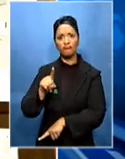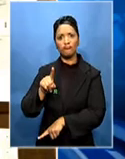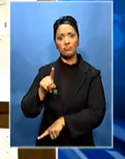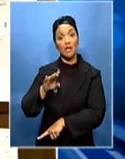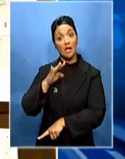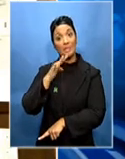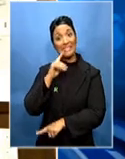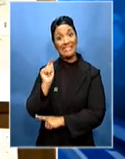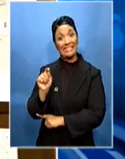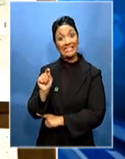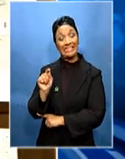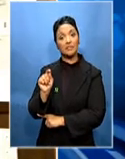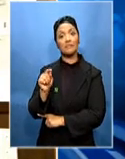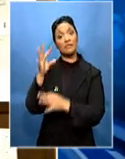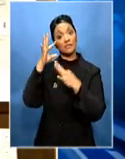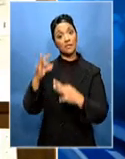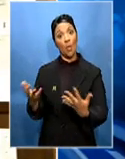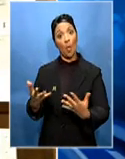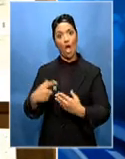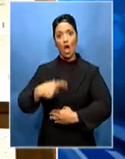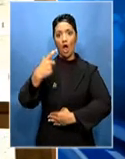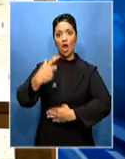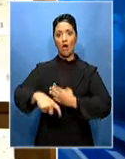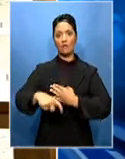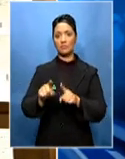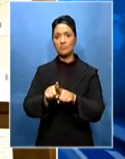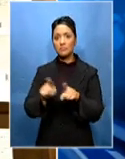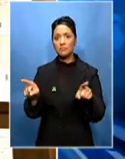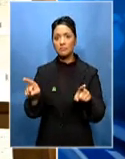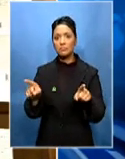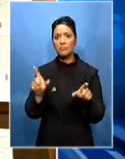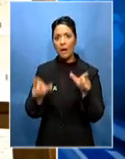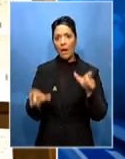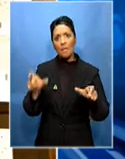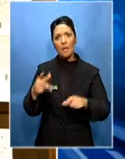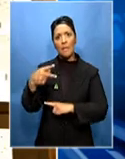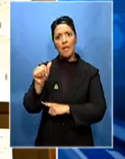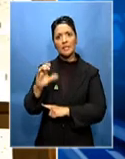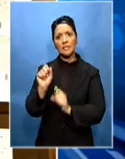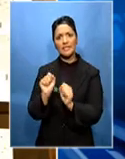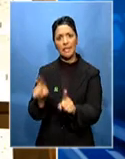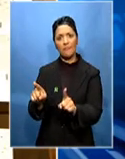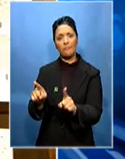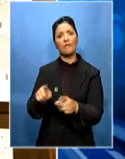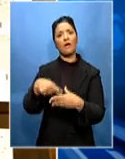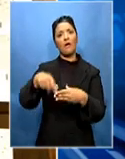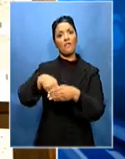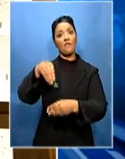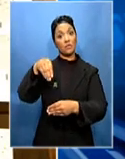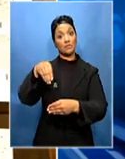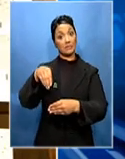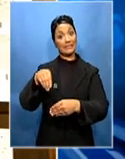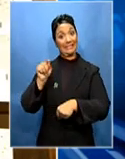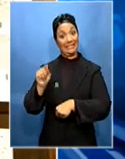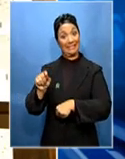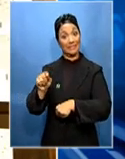There has to be a congress or a conference where an election would take place. It is only